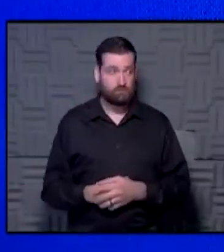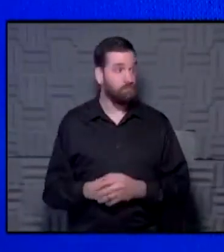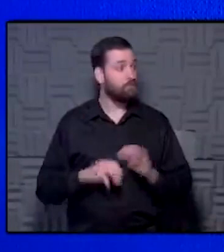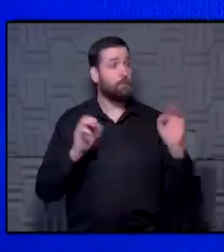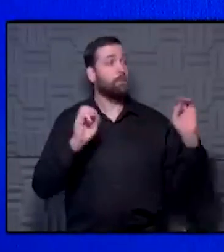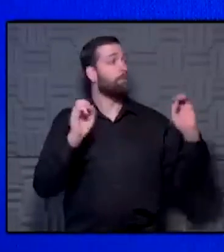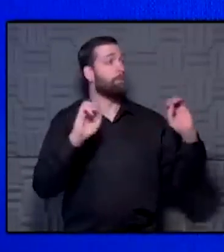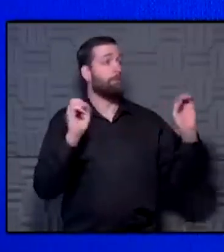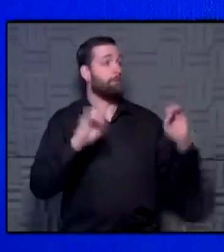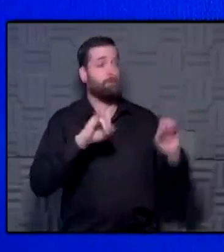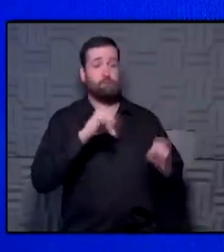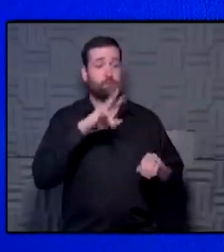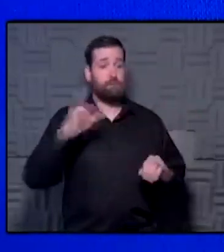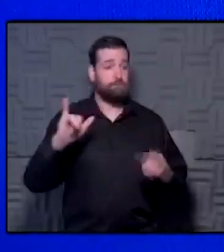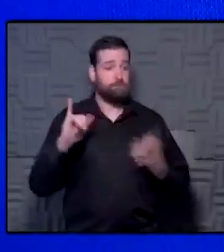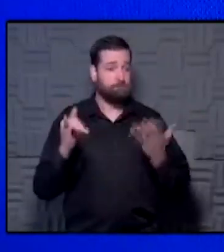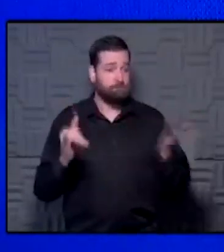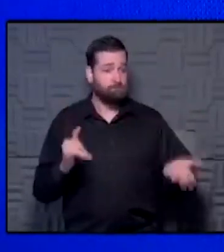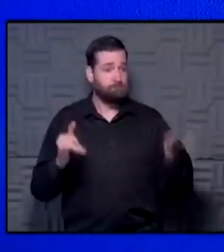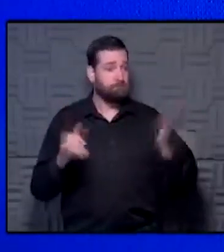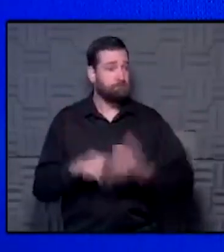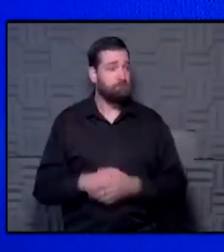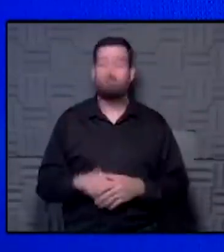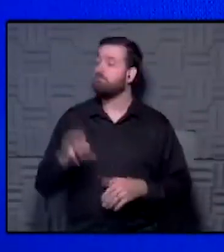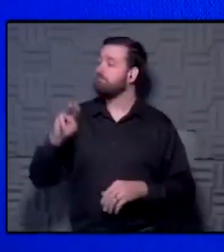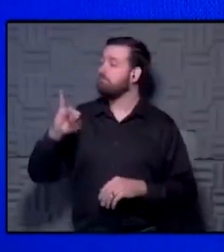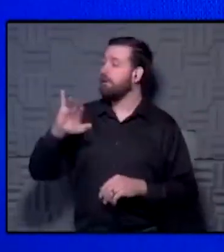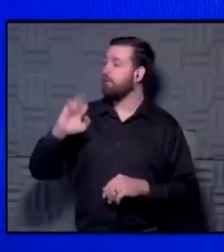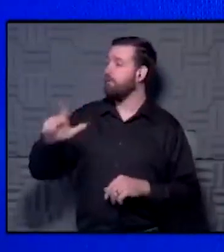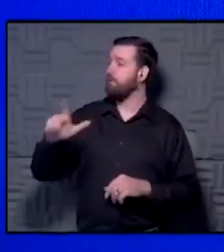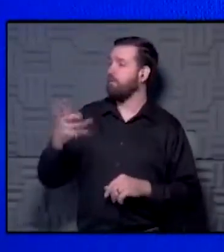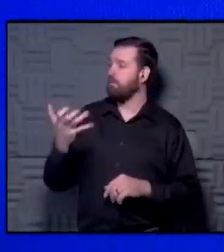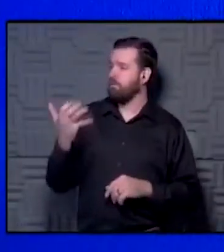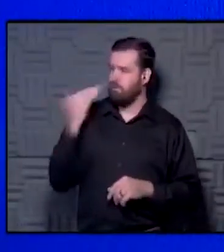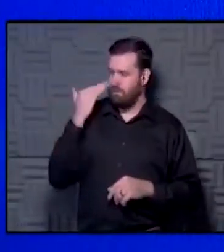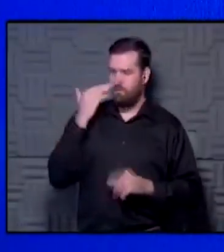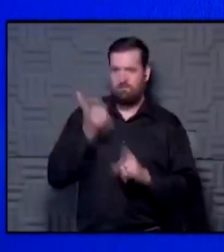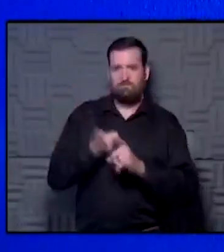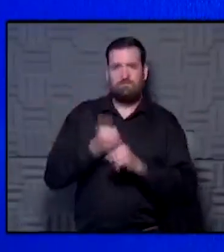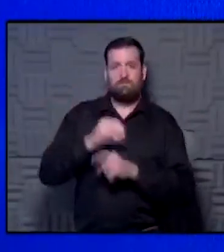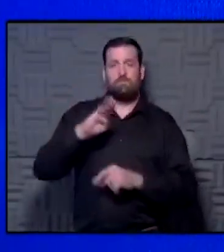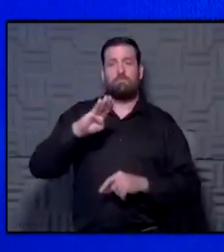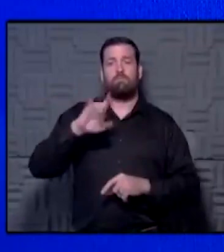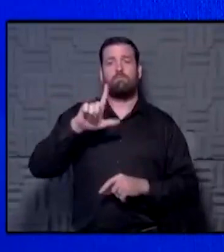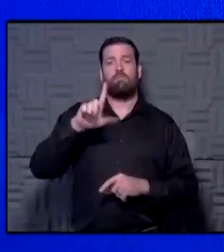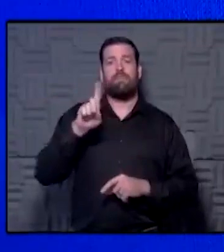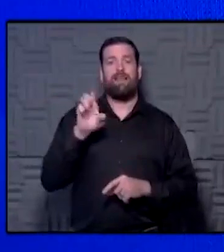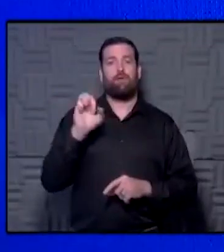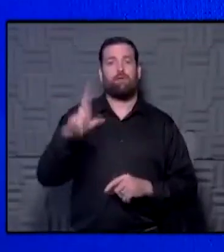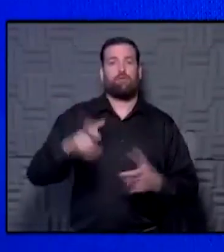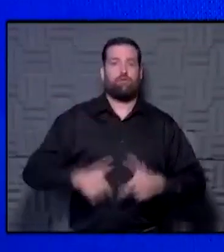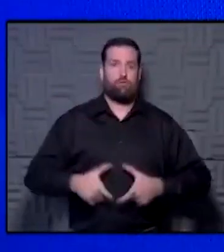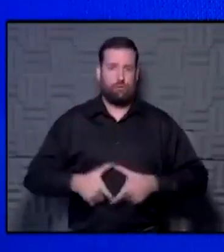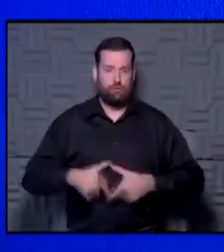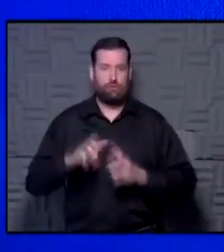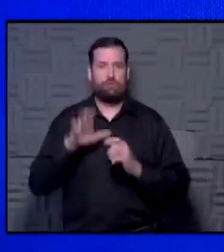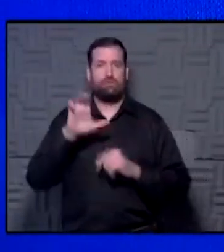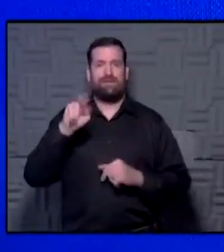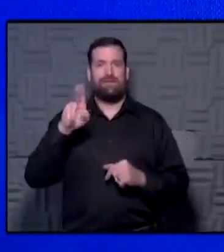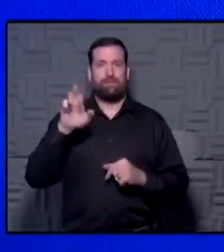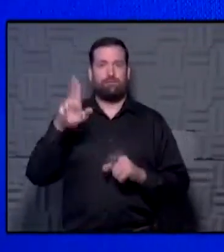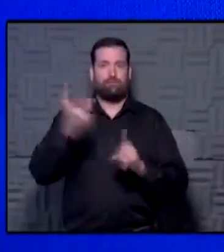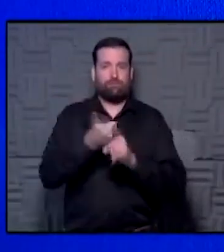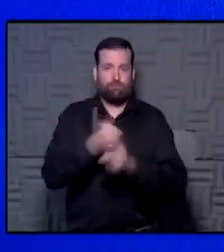Not hearing any. Jill, you're up. All right. So Michael wants to know, he's a bladder cancer patient. And he